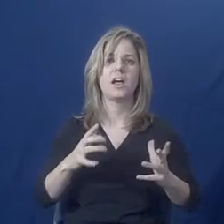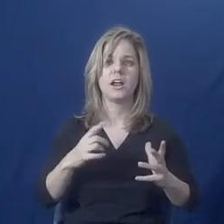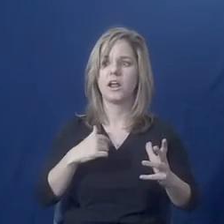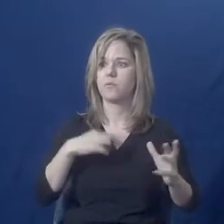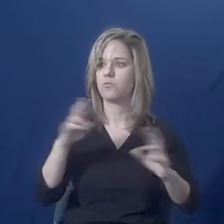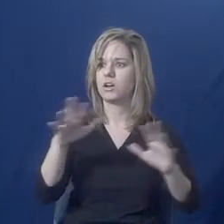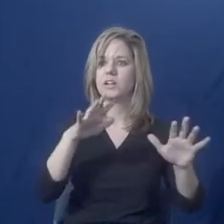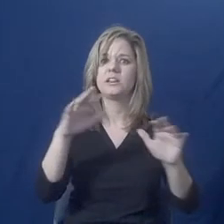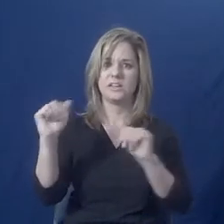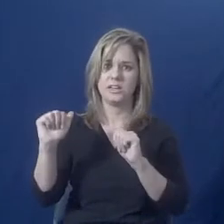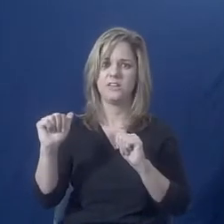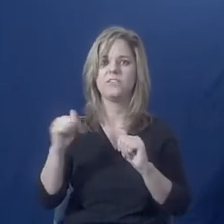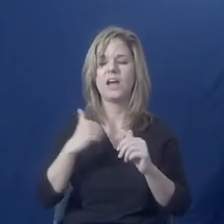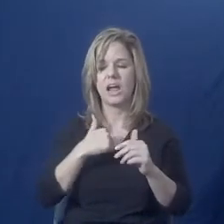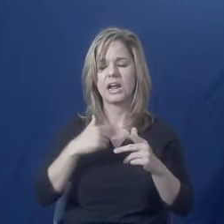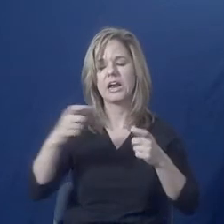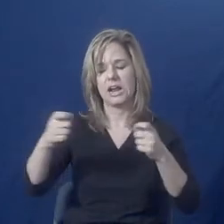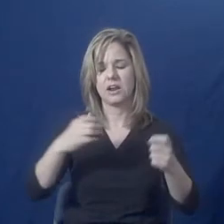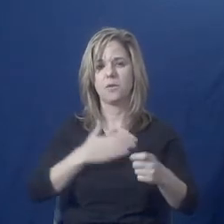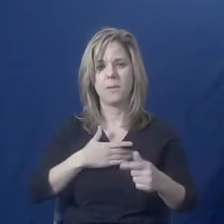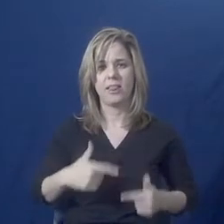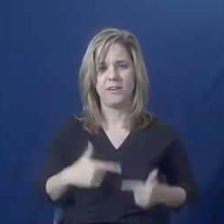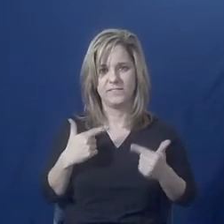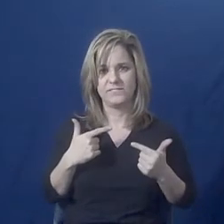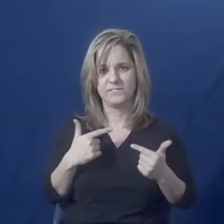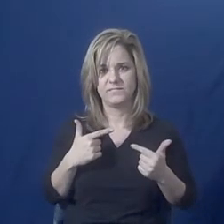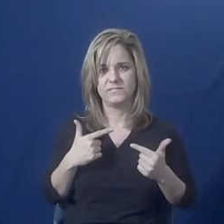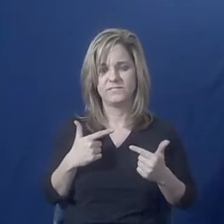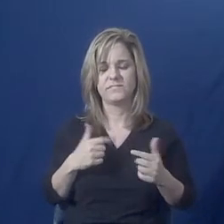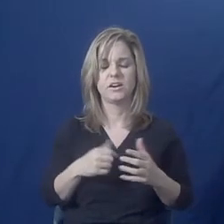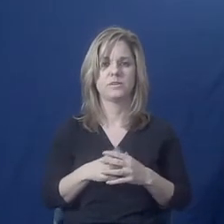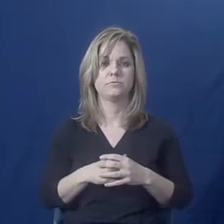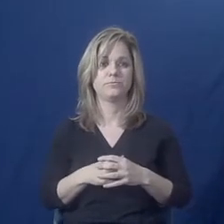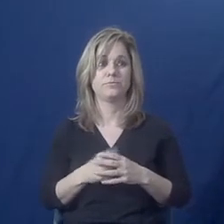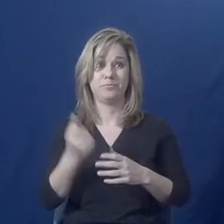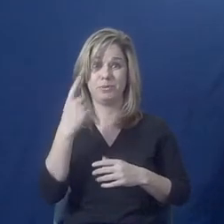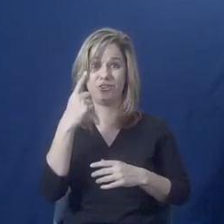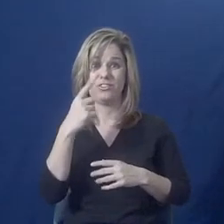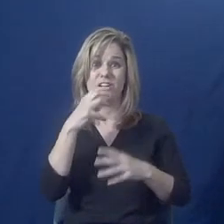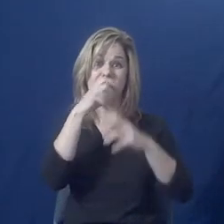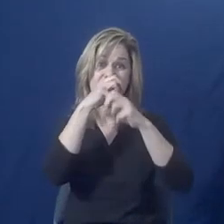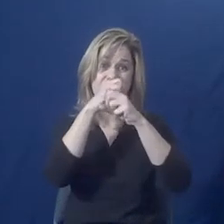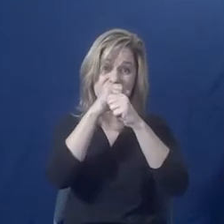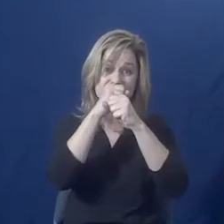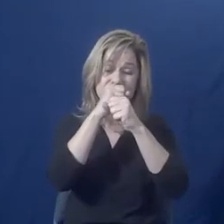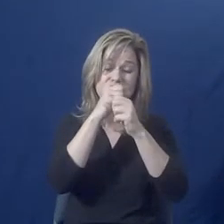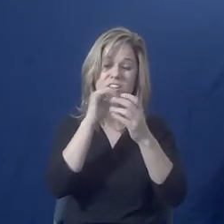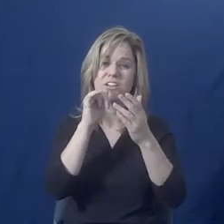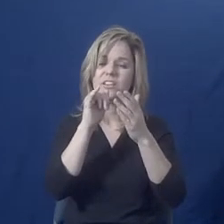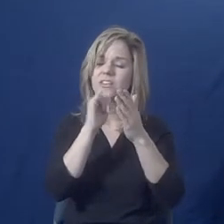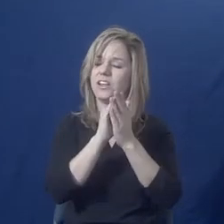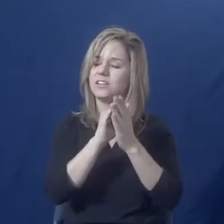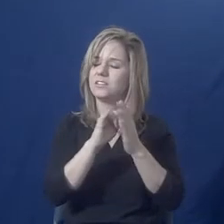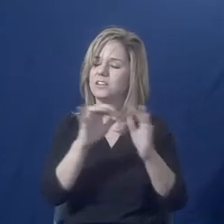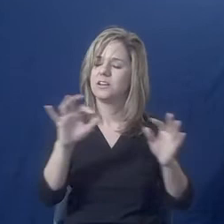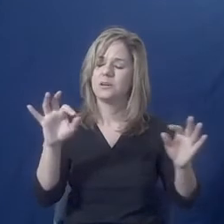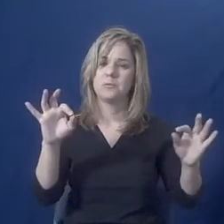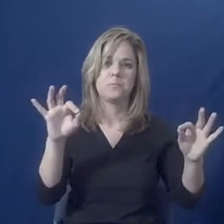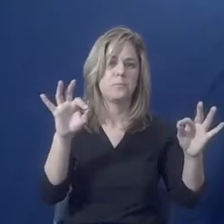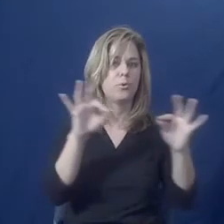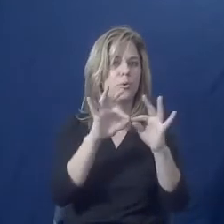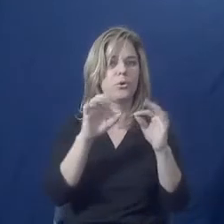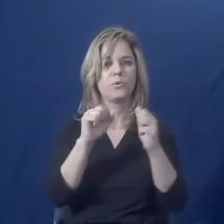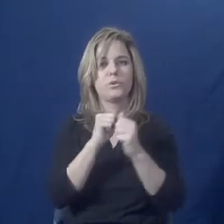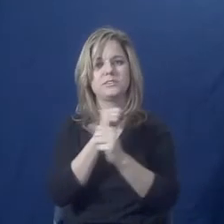However, safe confidentiality are critically linked. So it's going to be really important to understand your